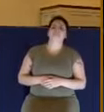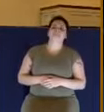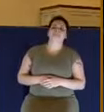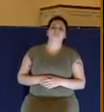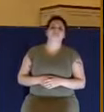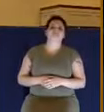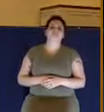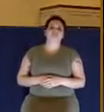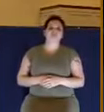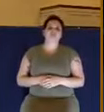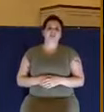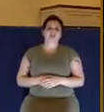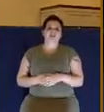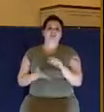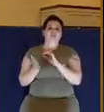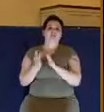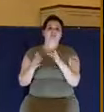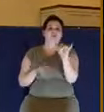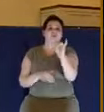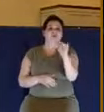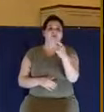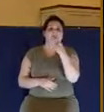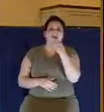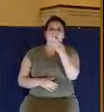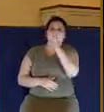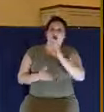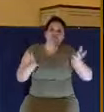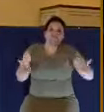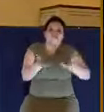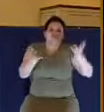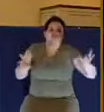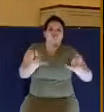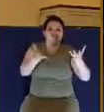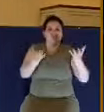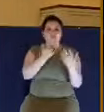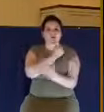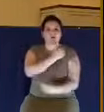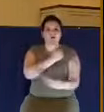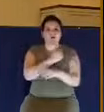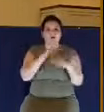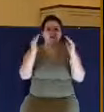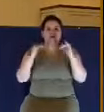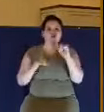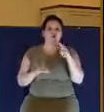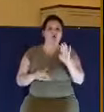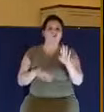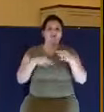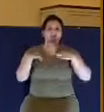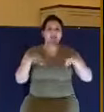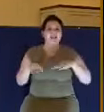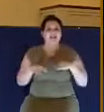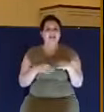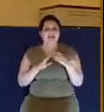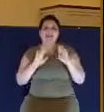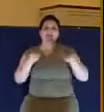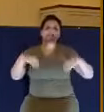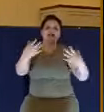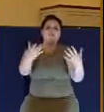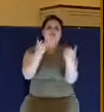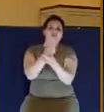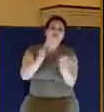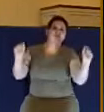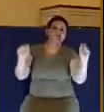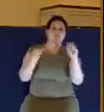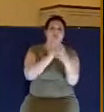raises up the poor. Job 36, 15 says, he delivers the poor. Psalm 41, 1 says,